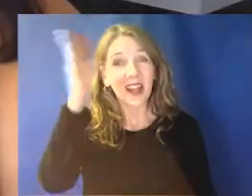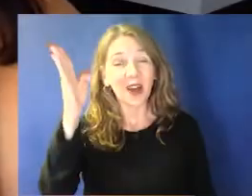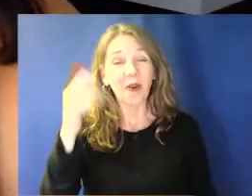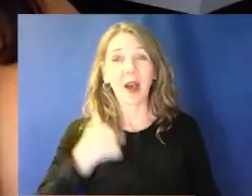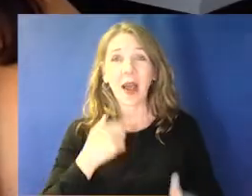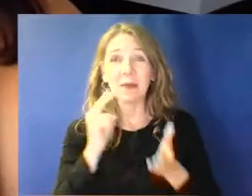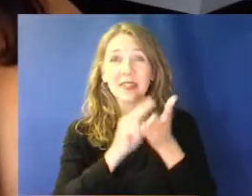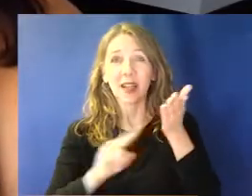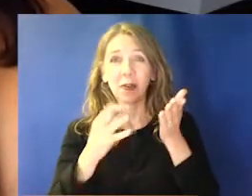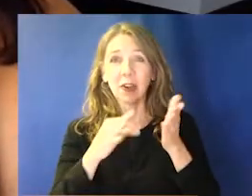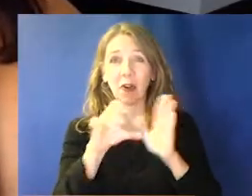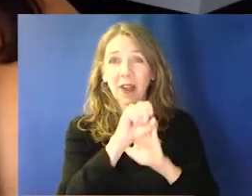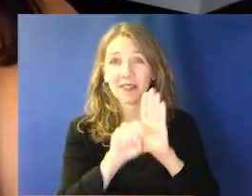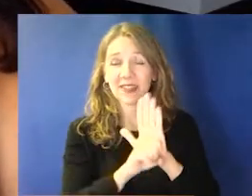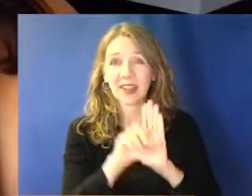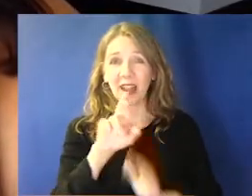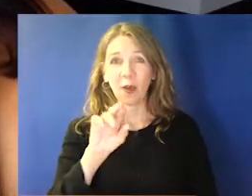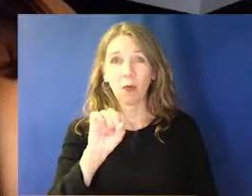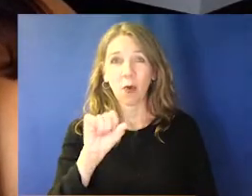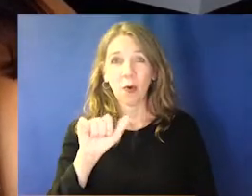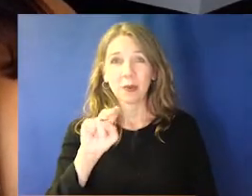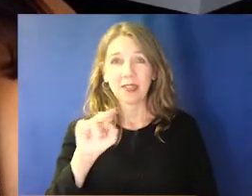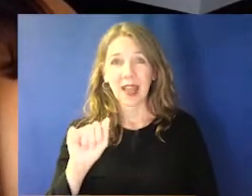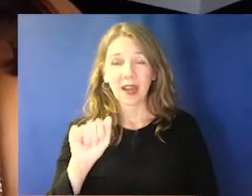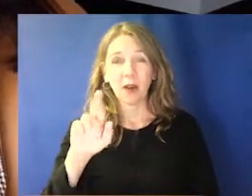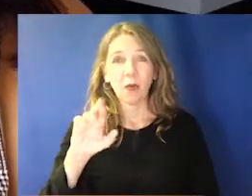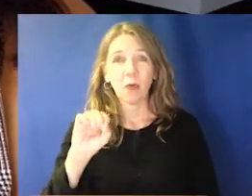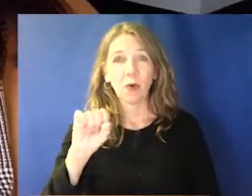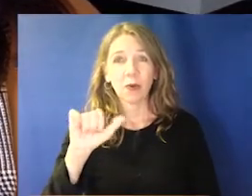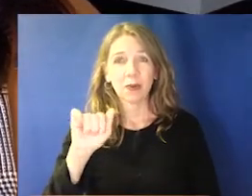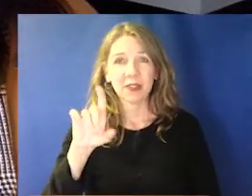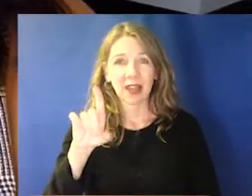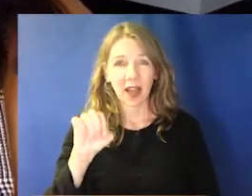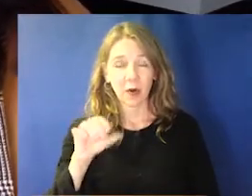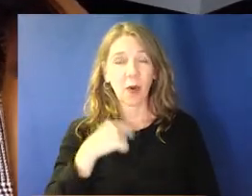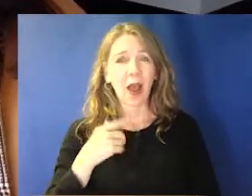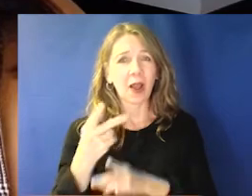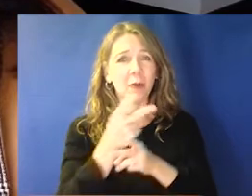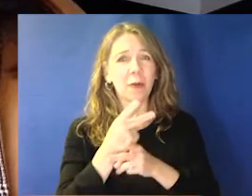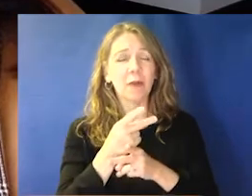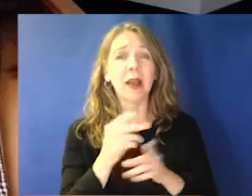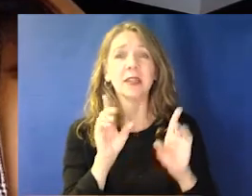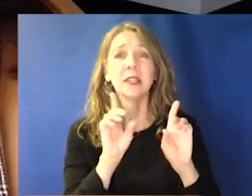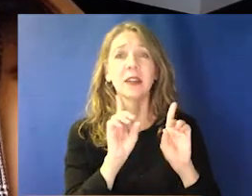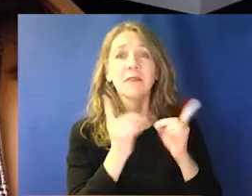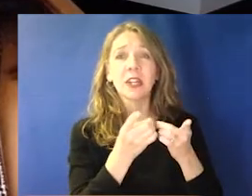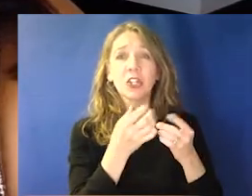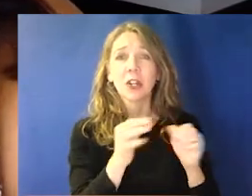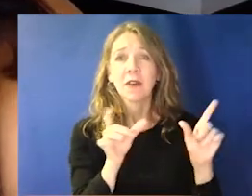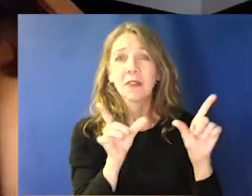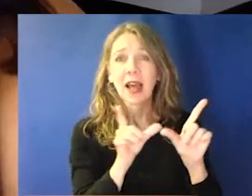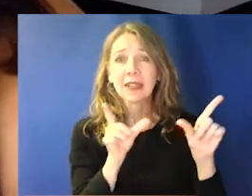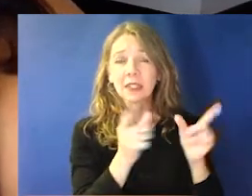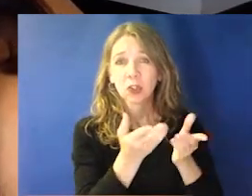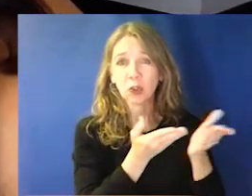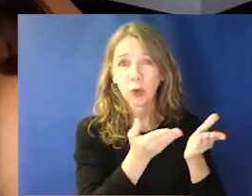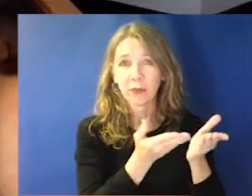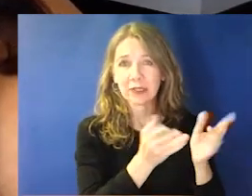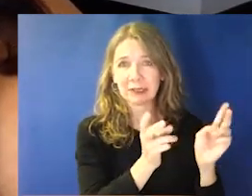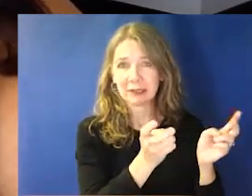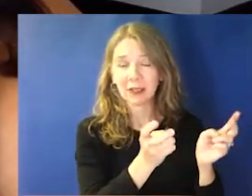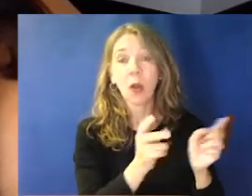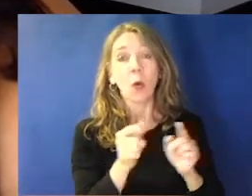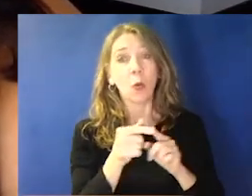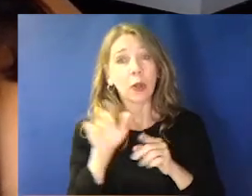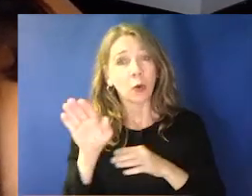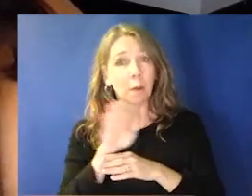Hello, I'm Secretary of State Rosanna Rosado, and I oversee the Division of Licensing Services. When your business